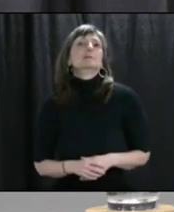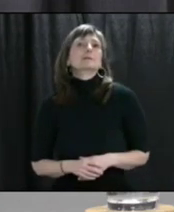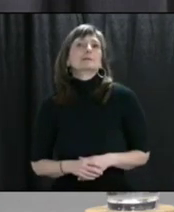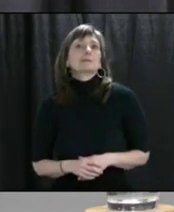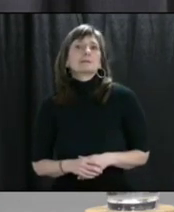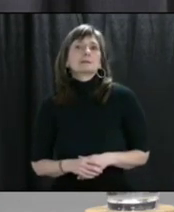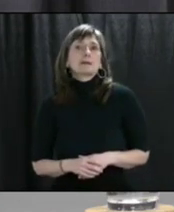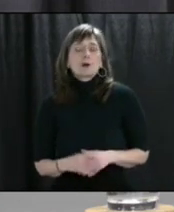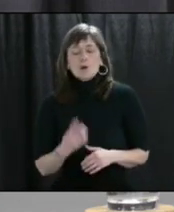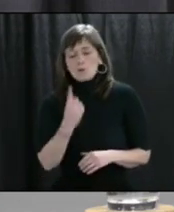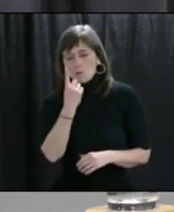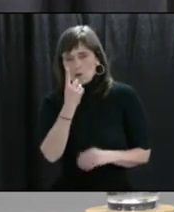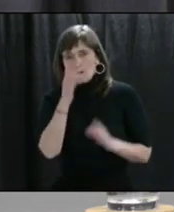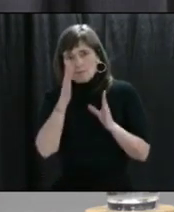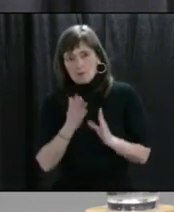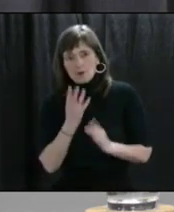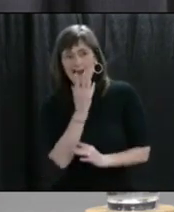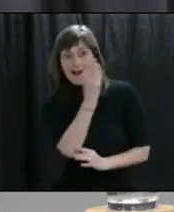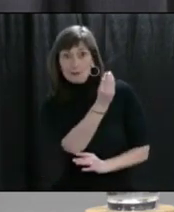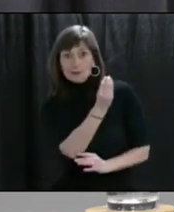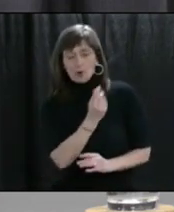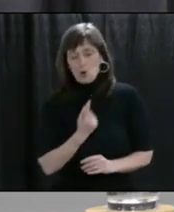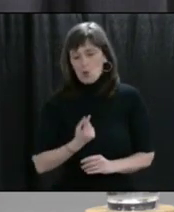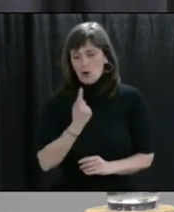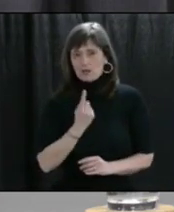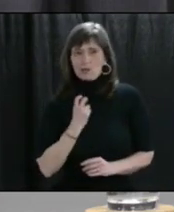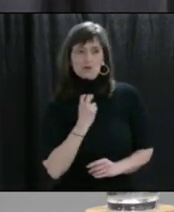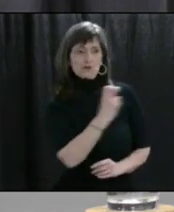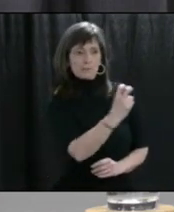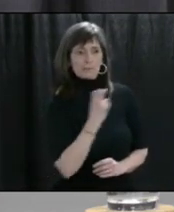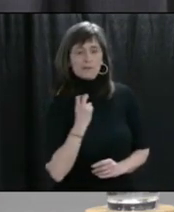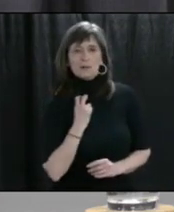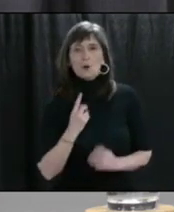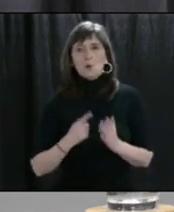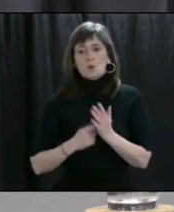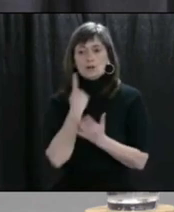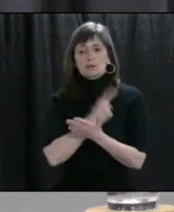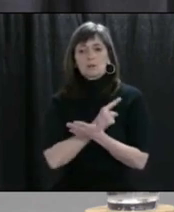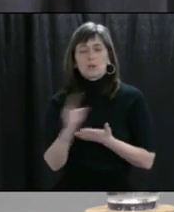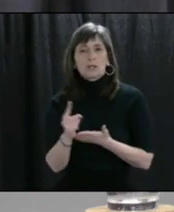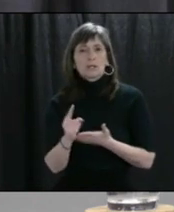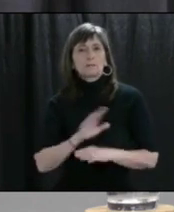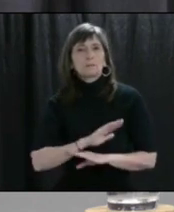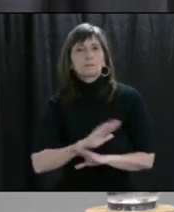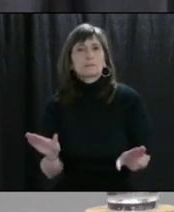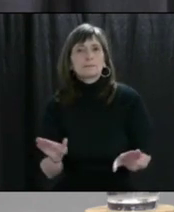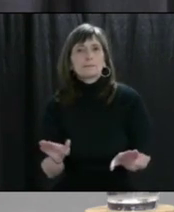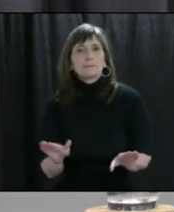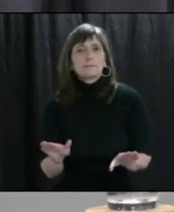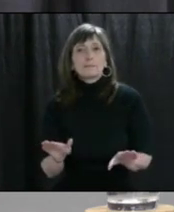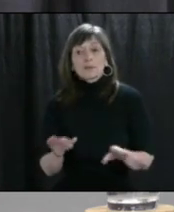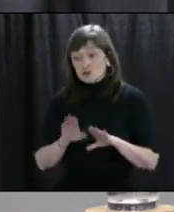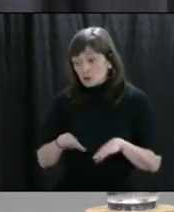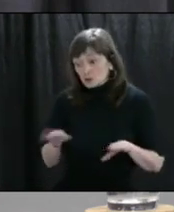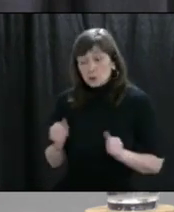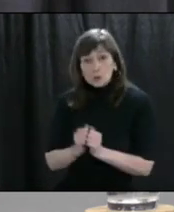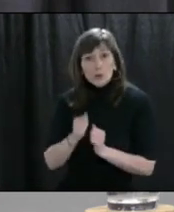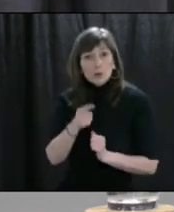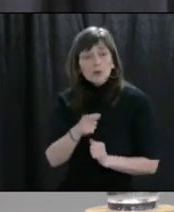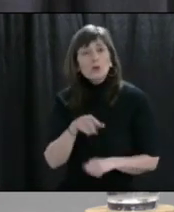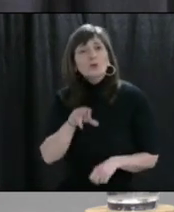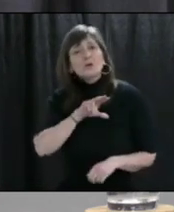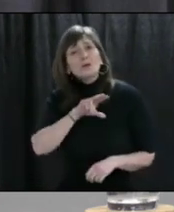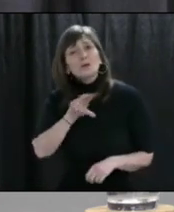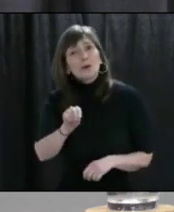One person, one trip each week. Don't take your children with you unless